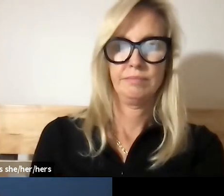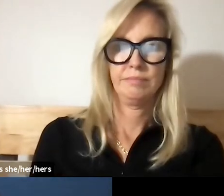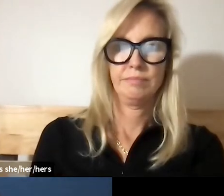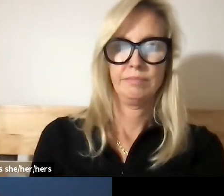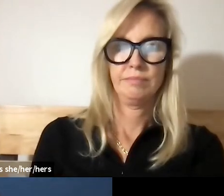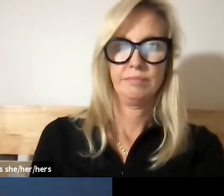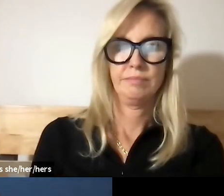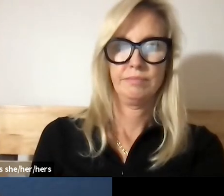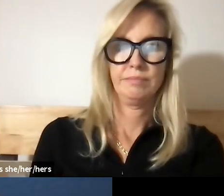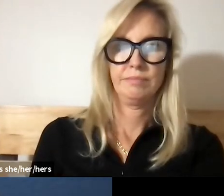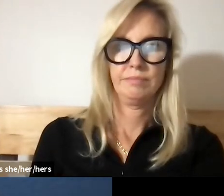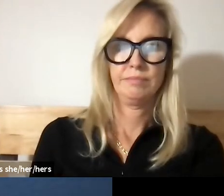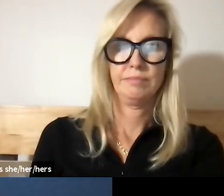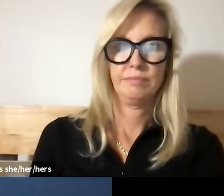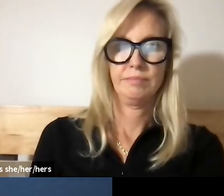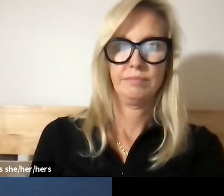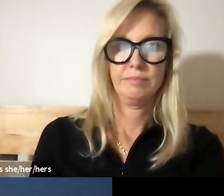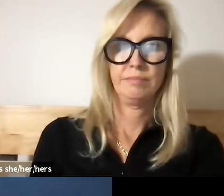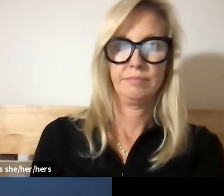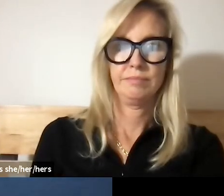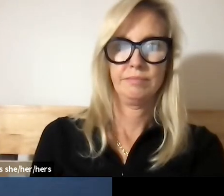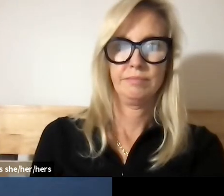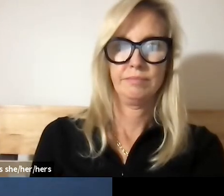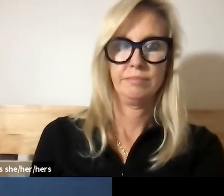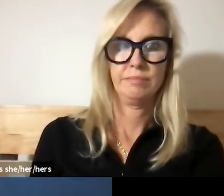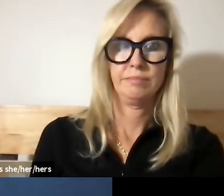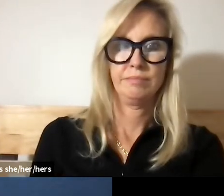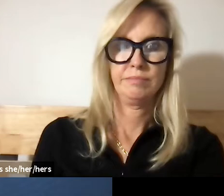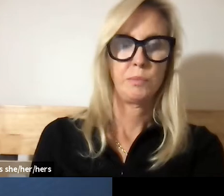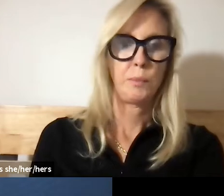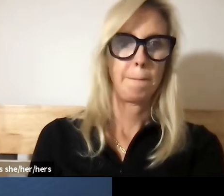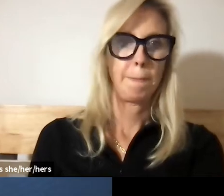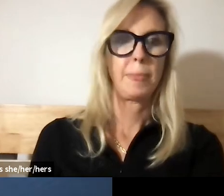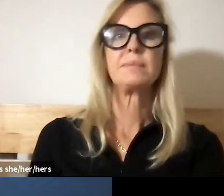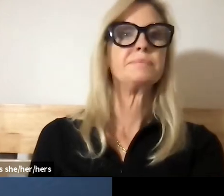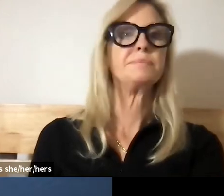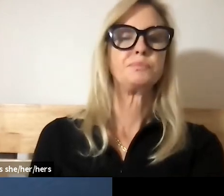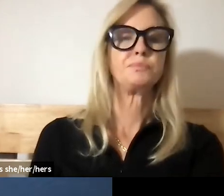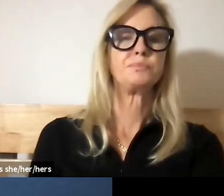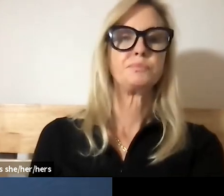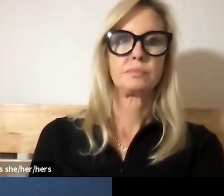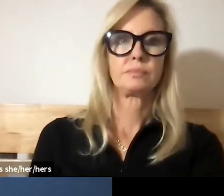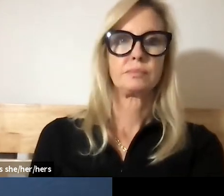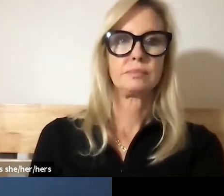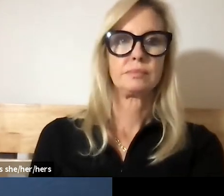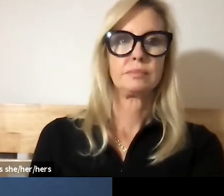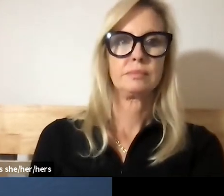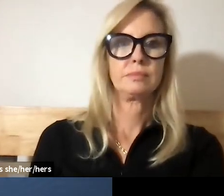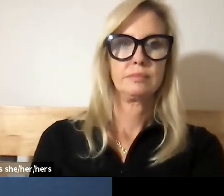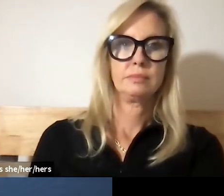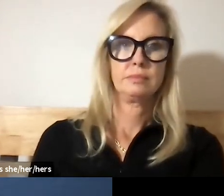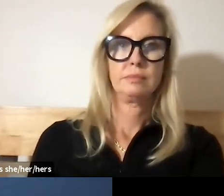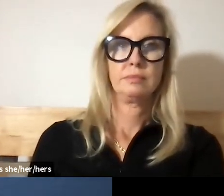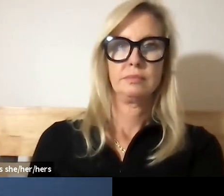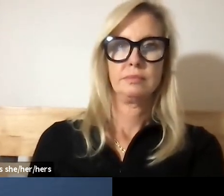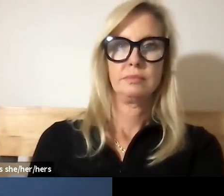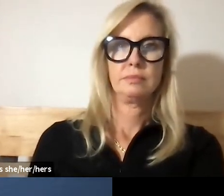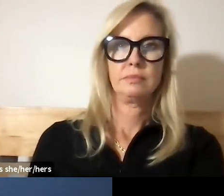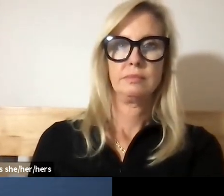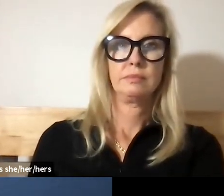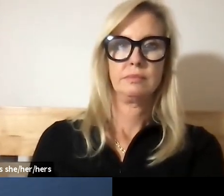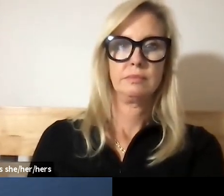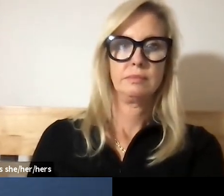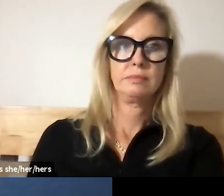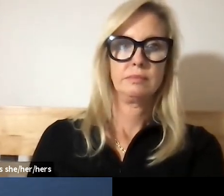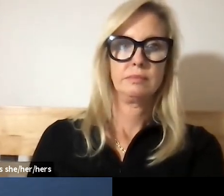reminding the board and some of the public on some of the things that i've talked about when it comes to how we want to think about school